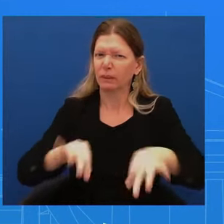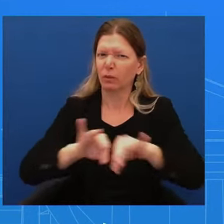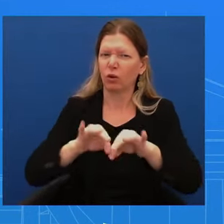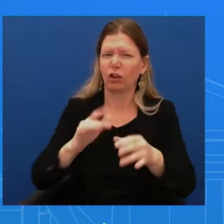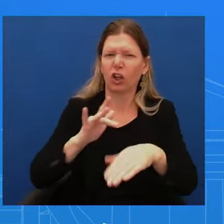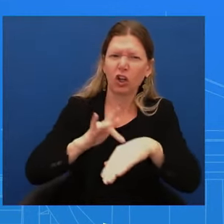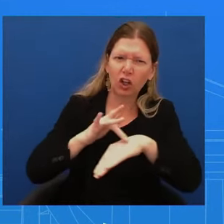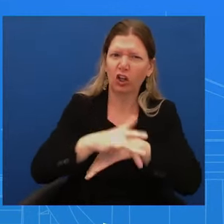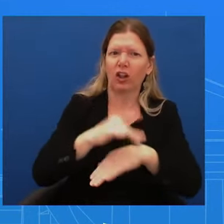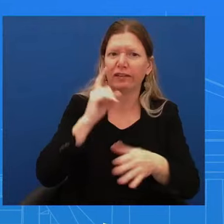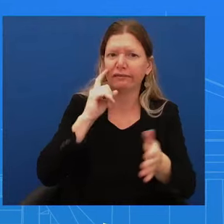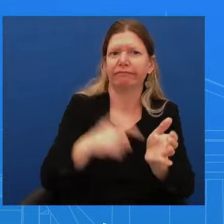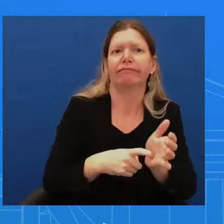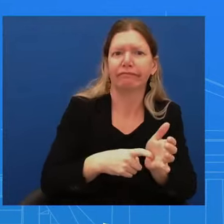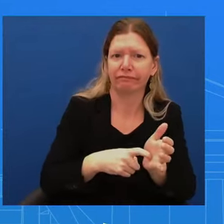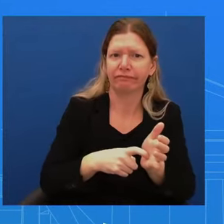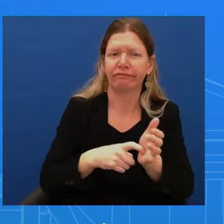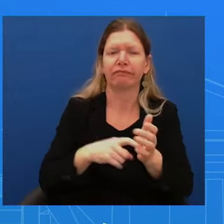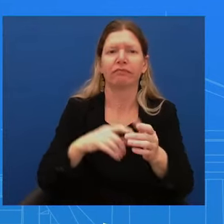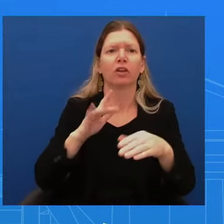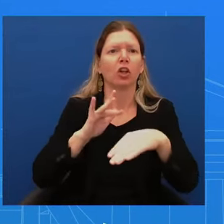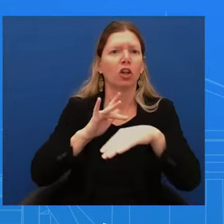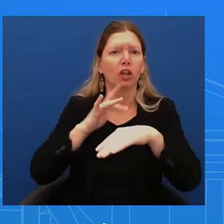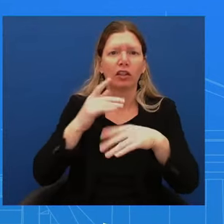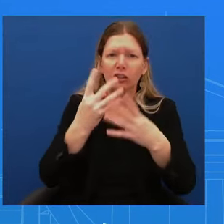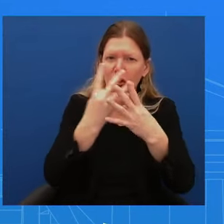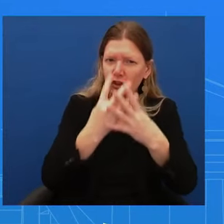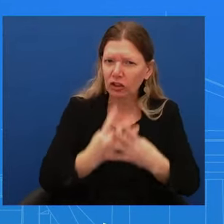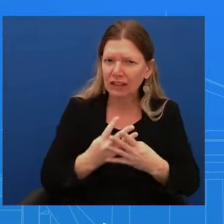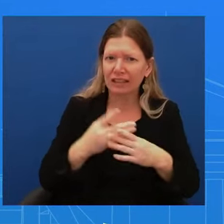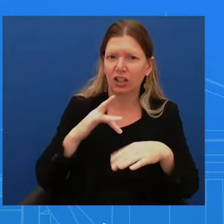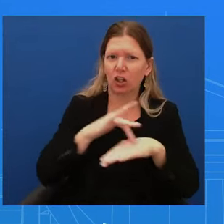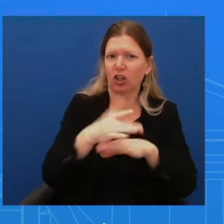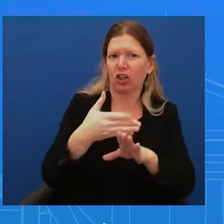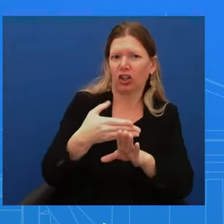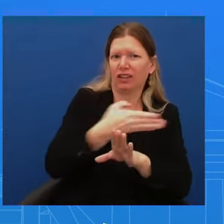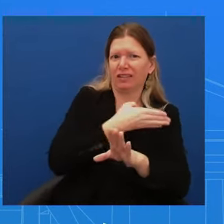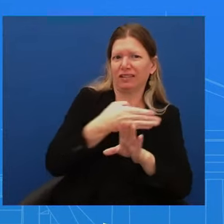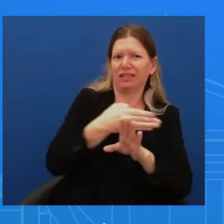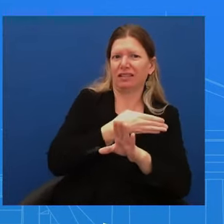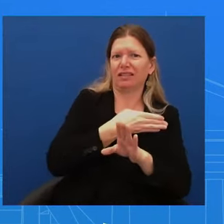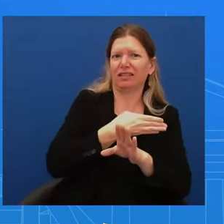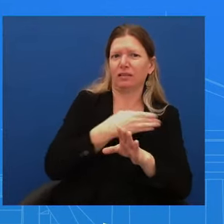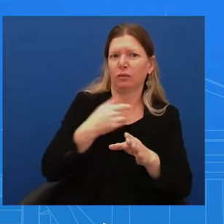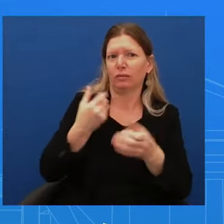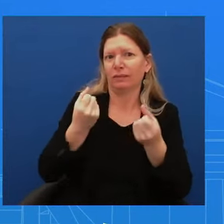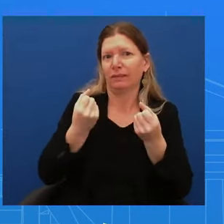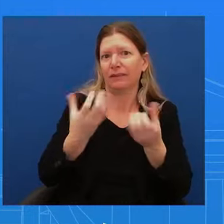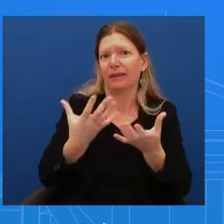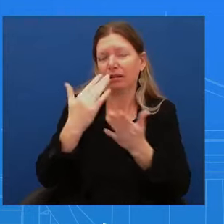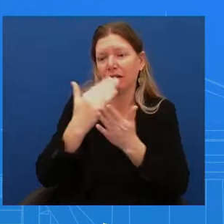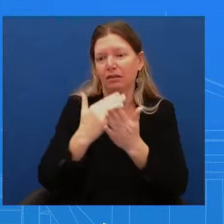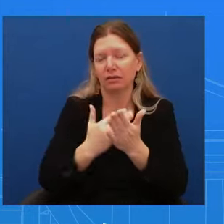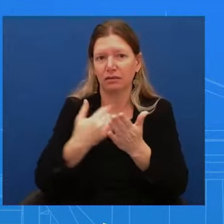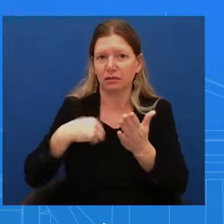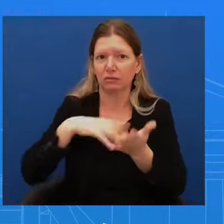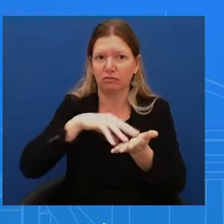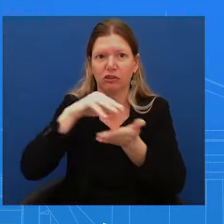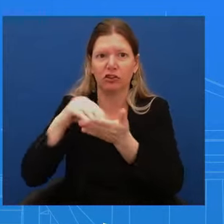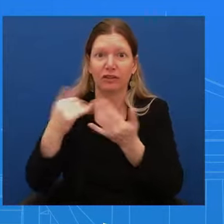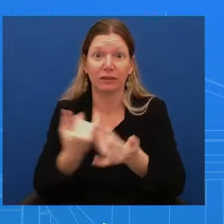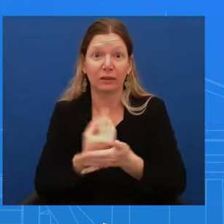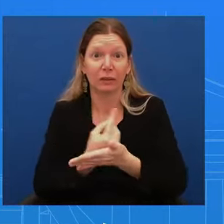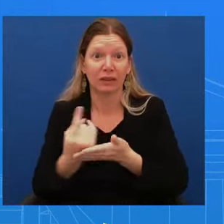One of the lessons I hope that everybody takes away is the value of early screening. And an entire month last from early December when the